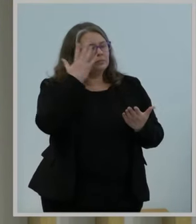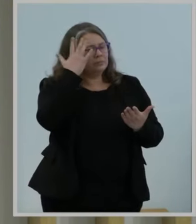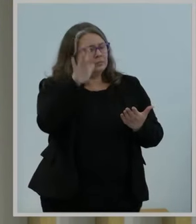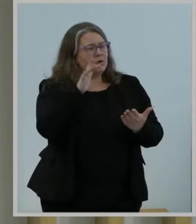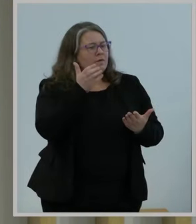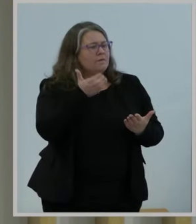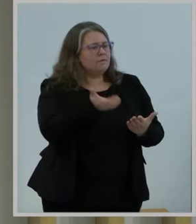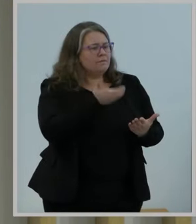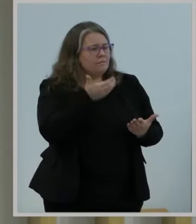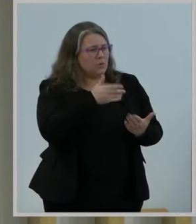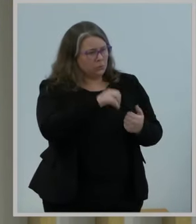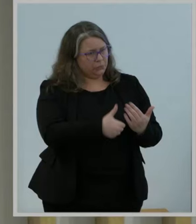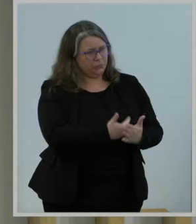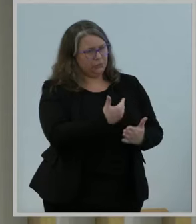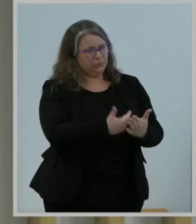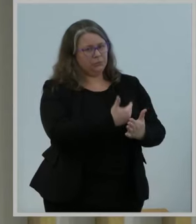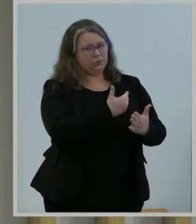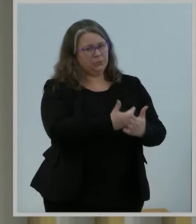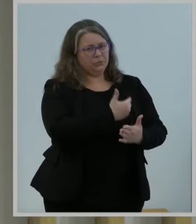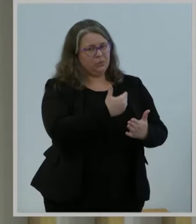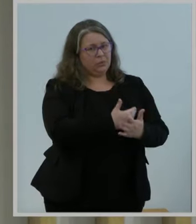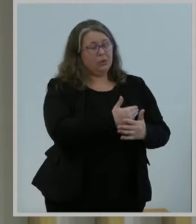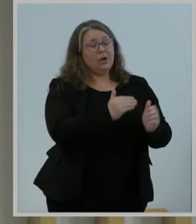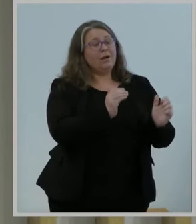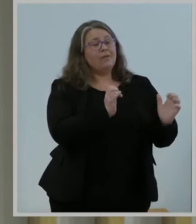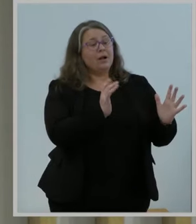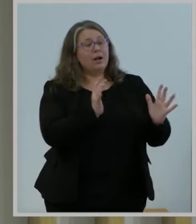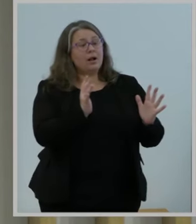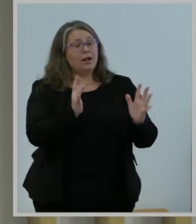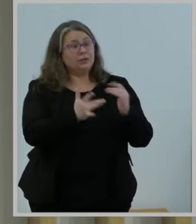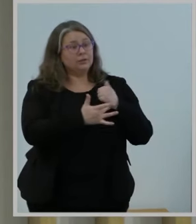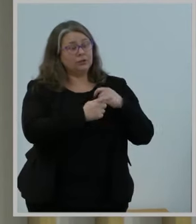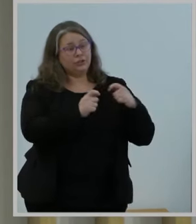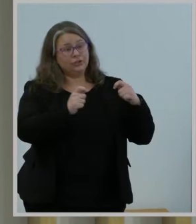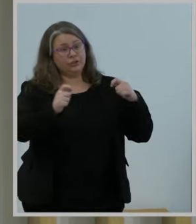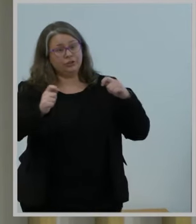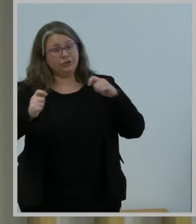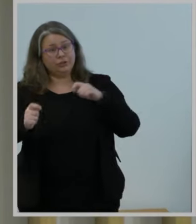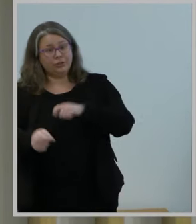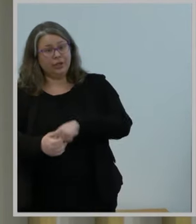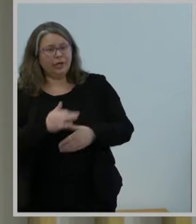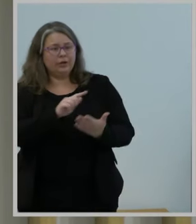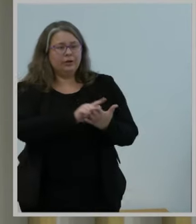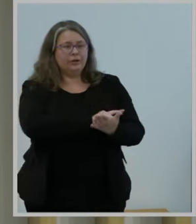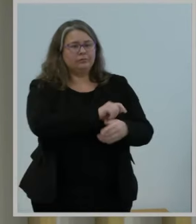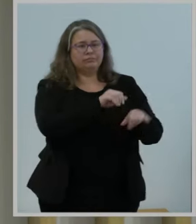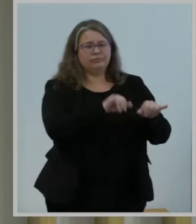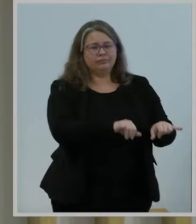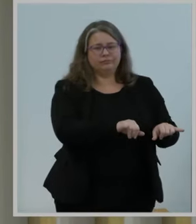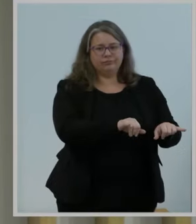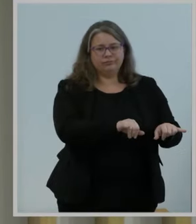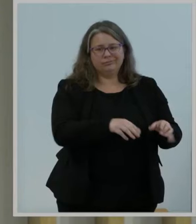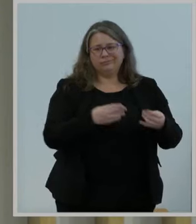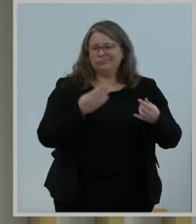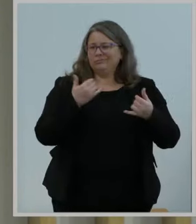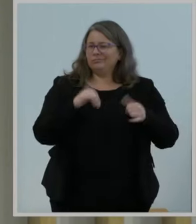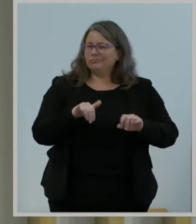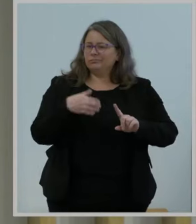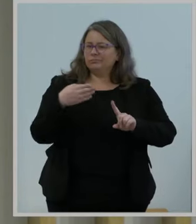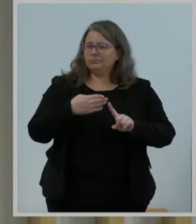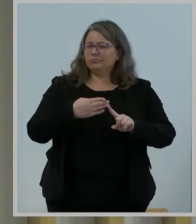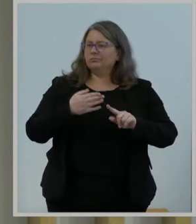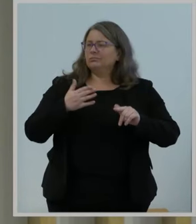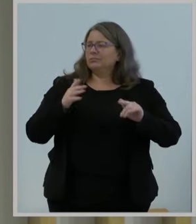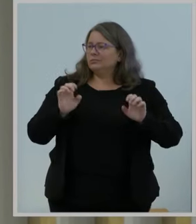are an afterthought, secondary to those delivered over radio and television through the emergency alert system. As a